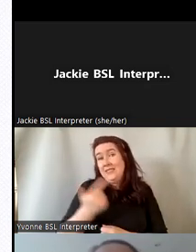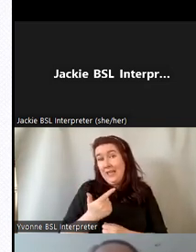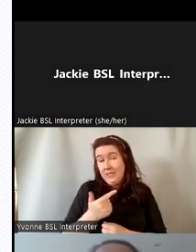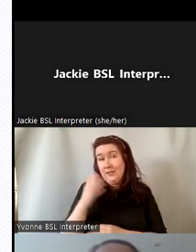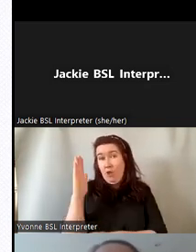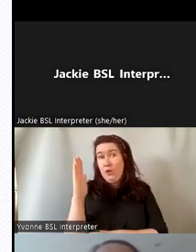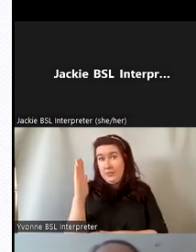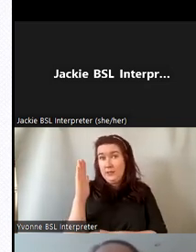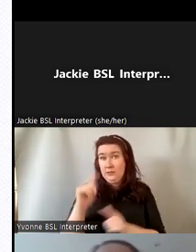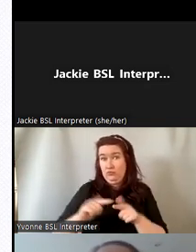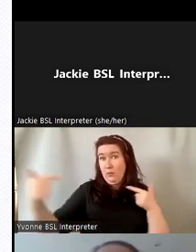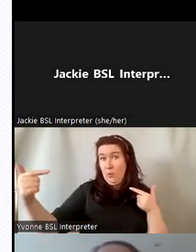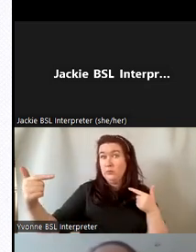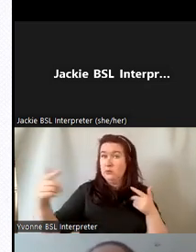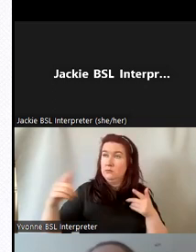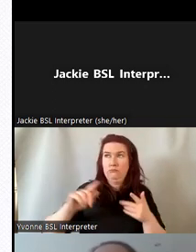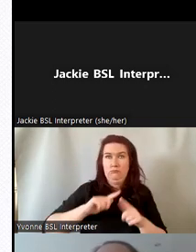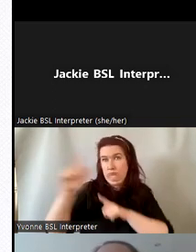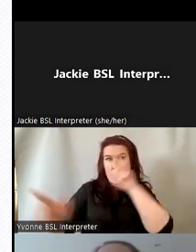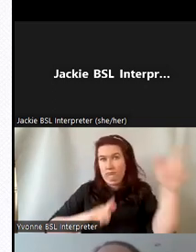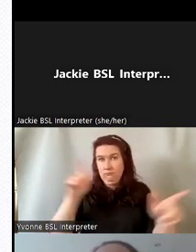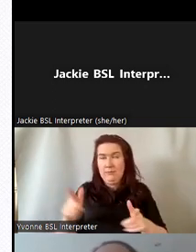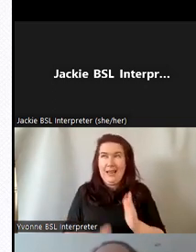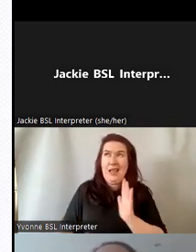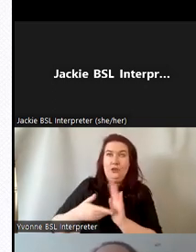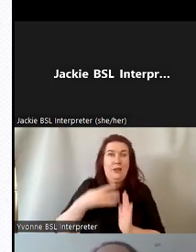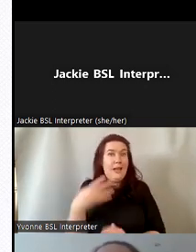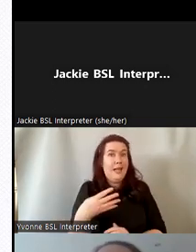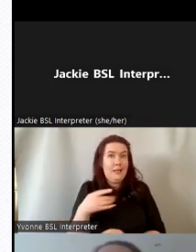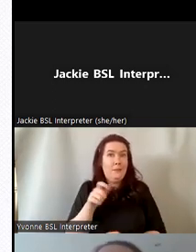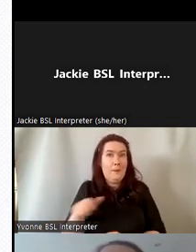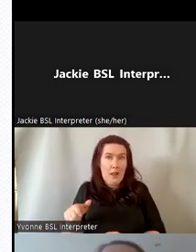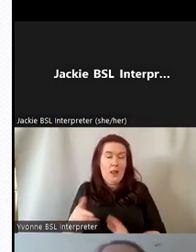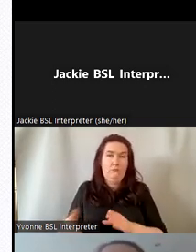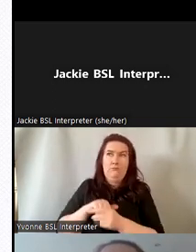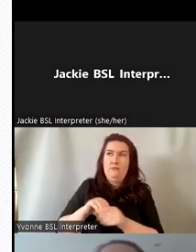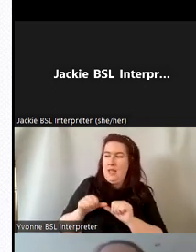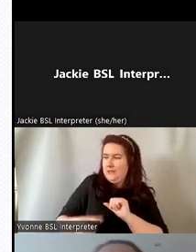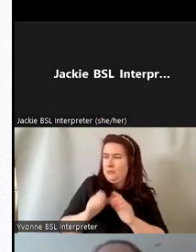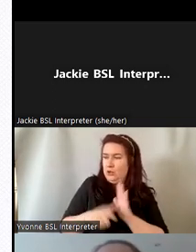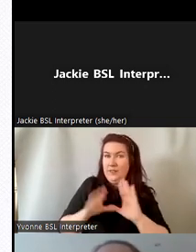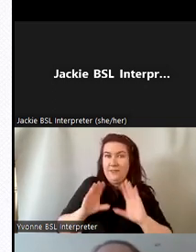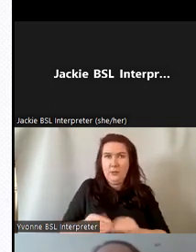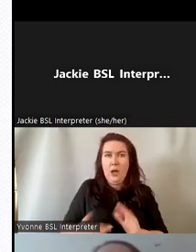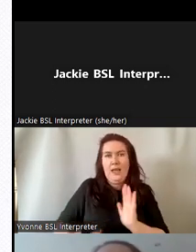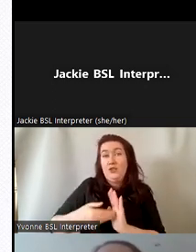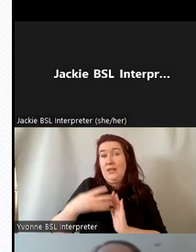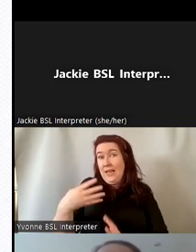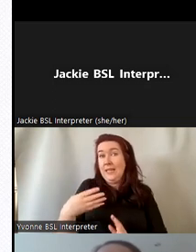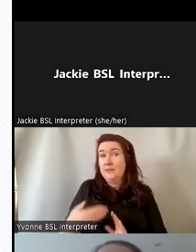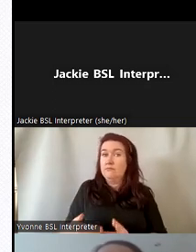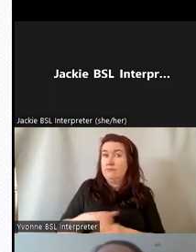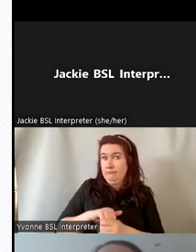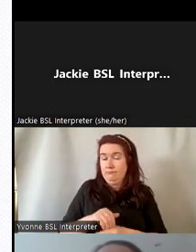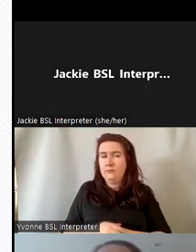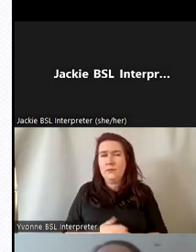nine have finished have started have have joined us since the project finished um and the